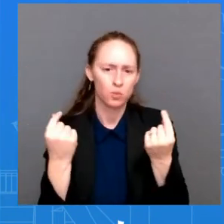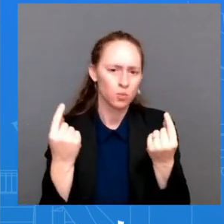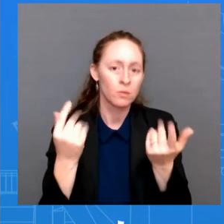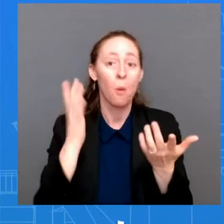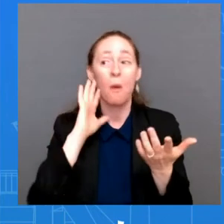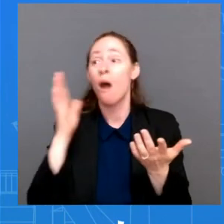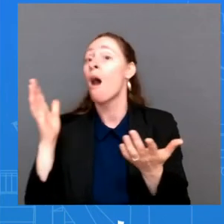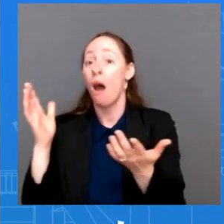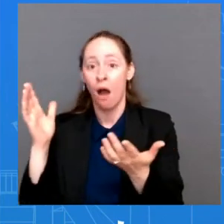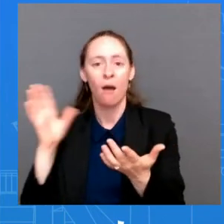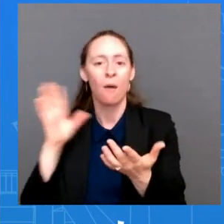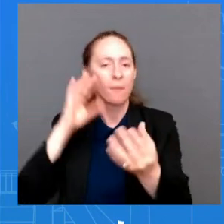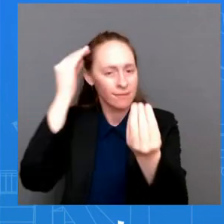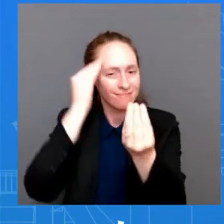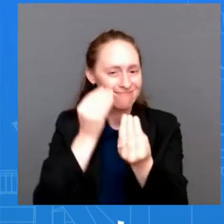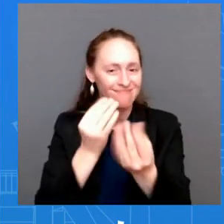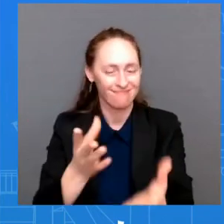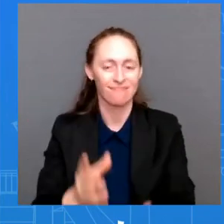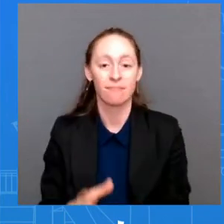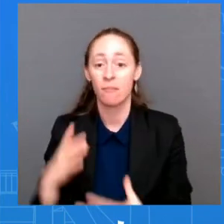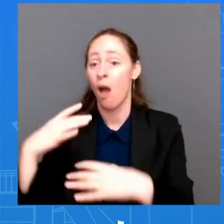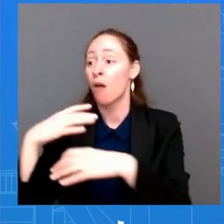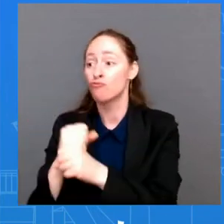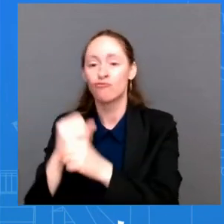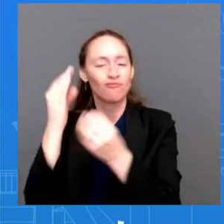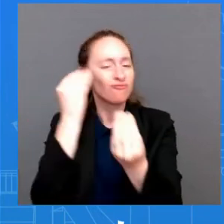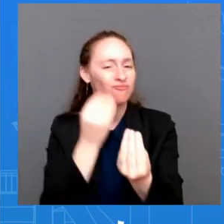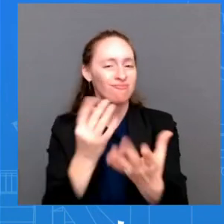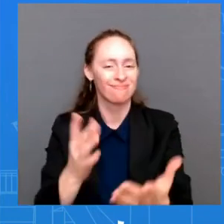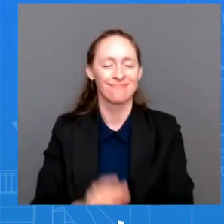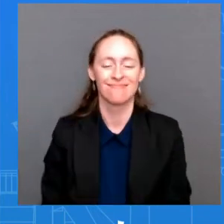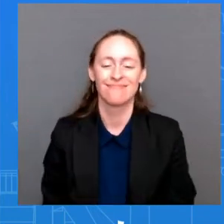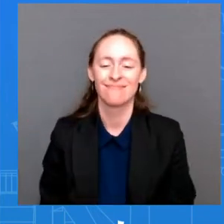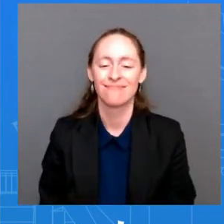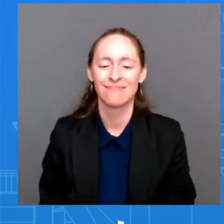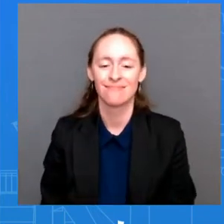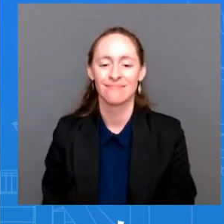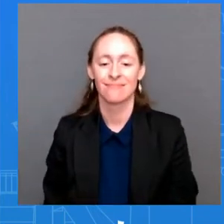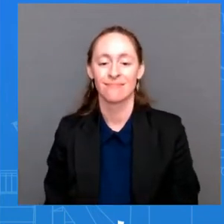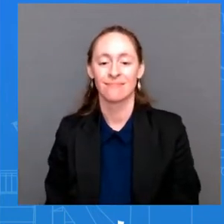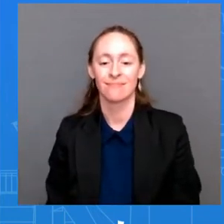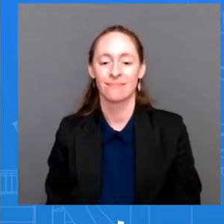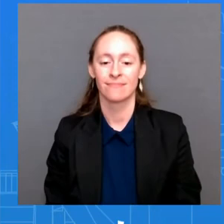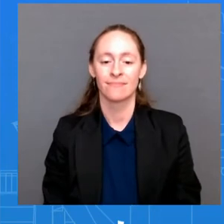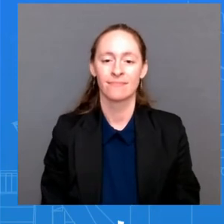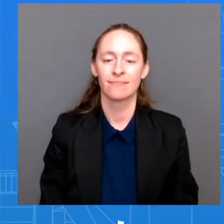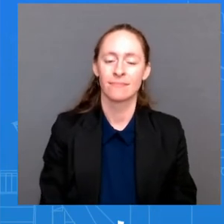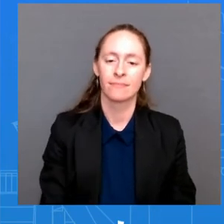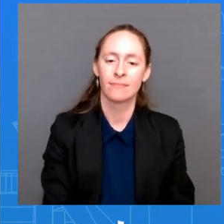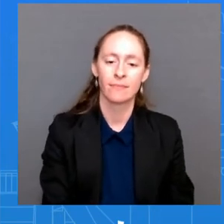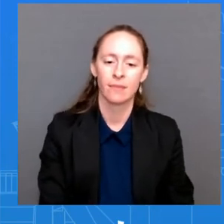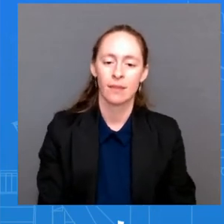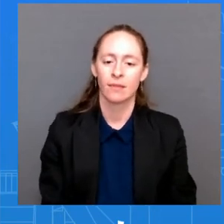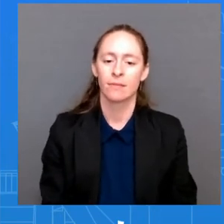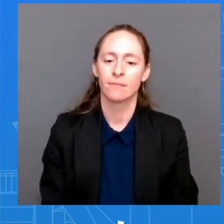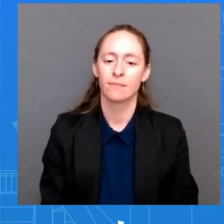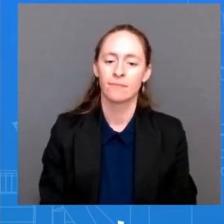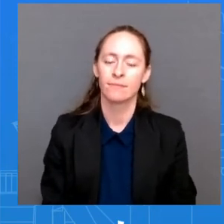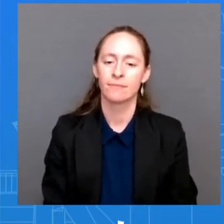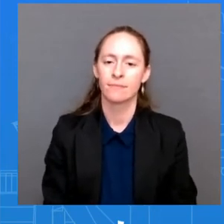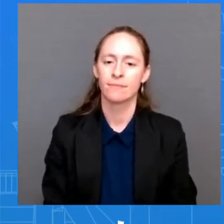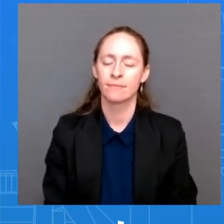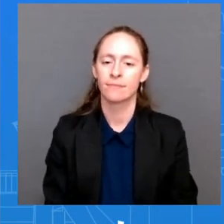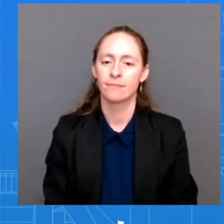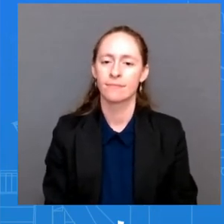uh we will be uh we'll share we'll share that with you go ahead thanks kareem is president biden thinking about pulling his